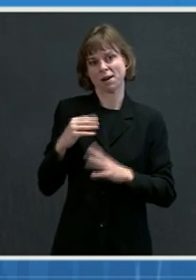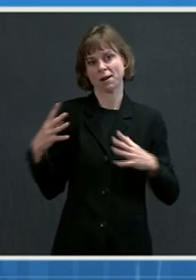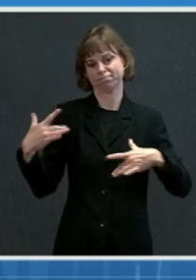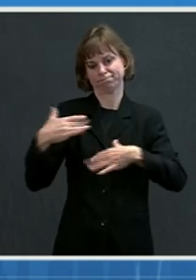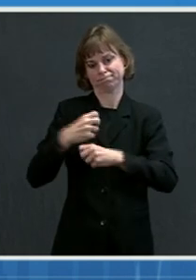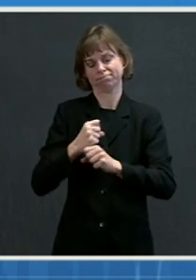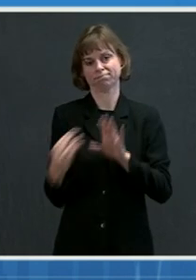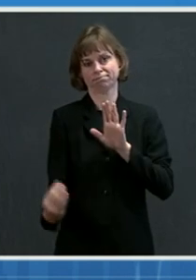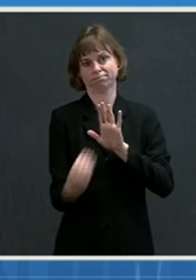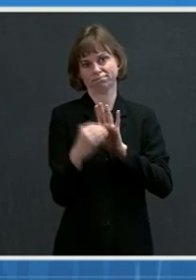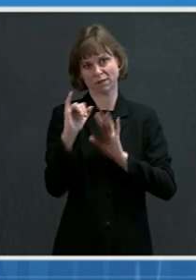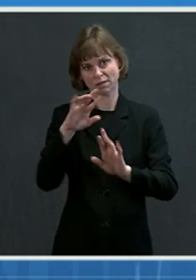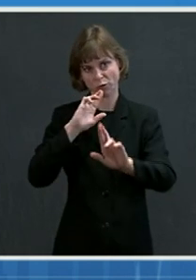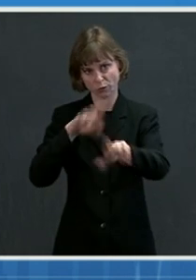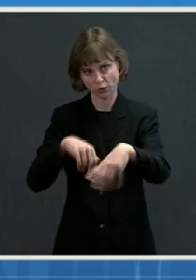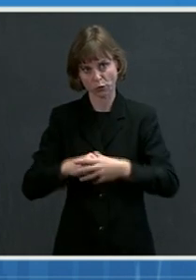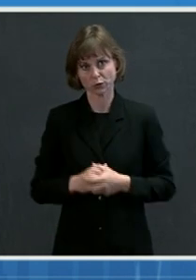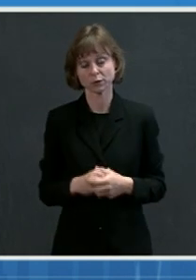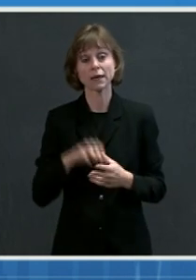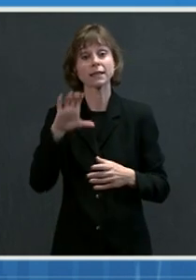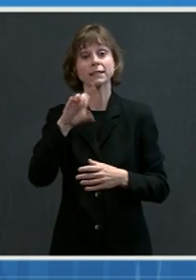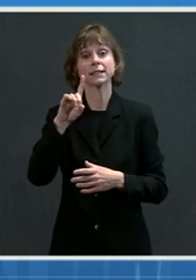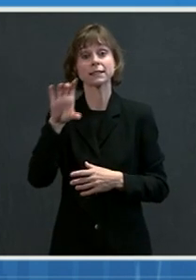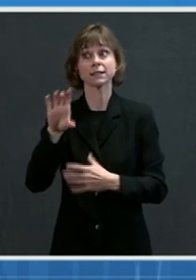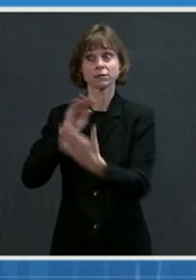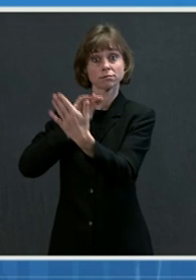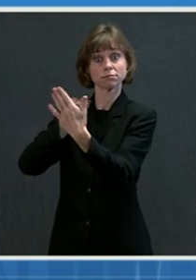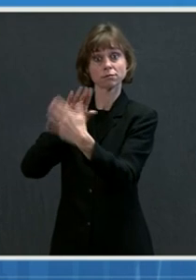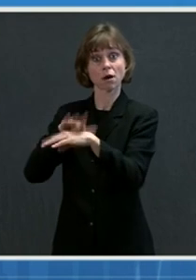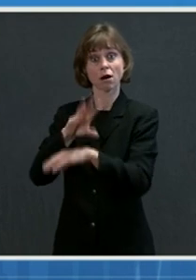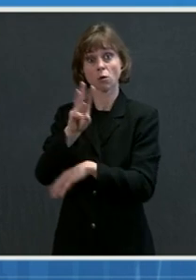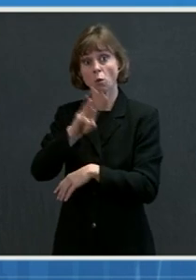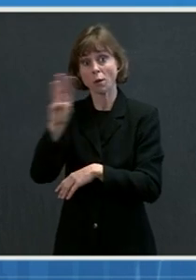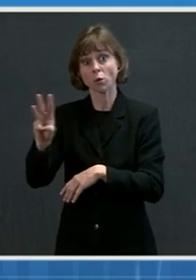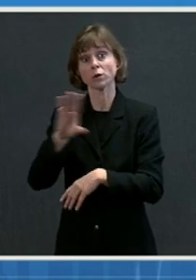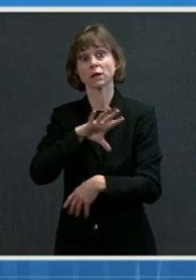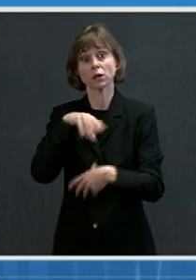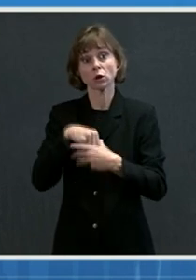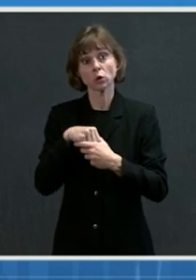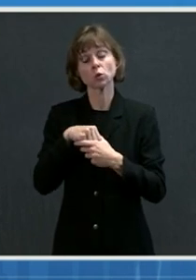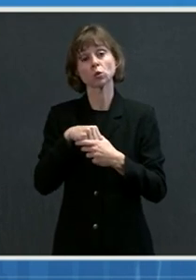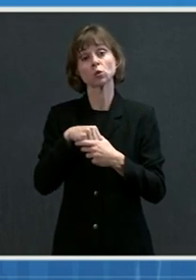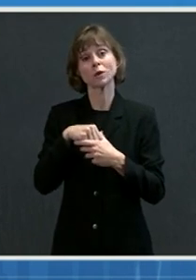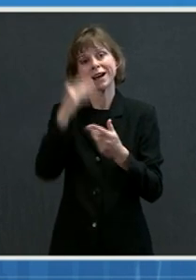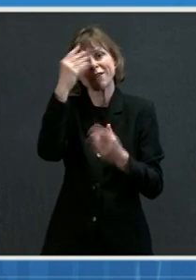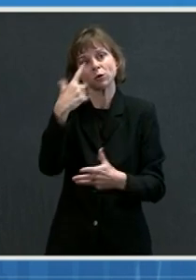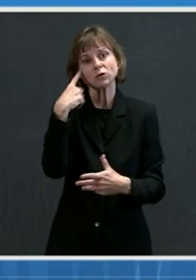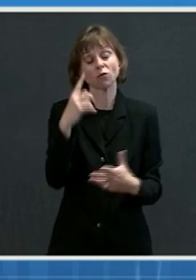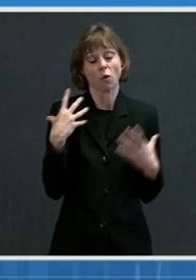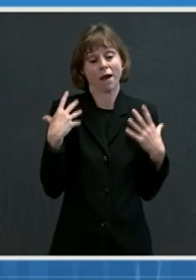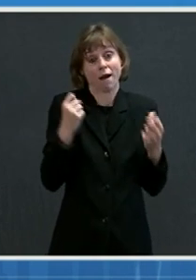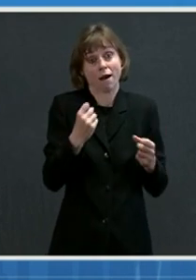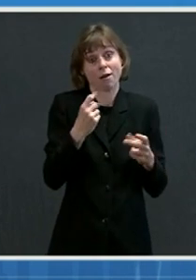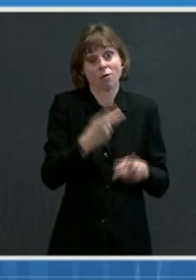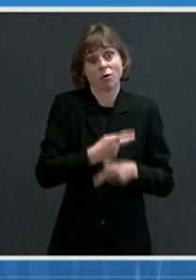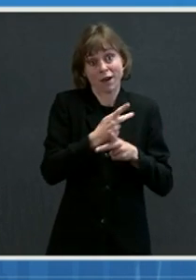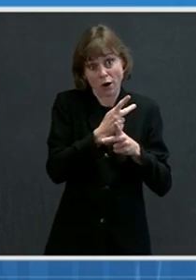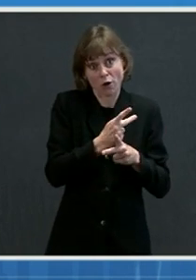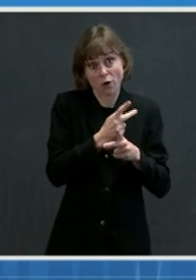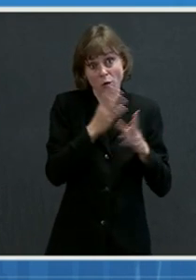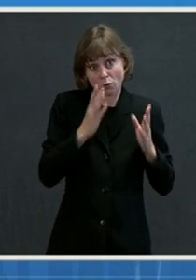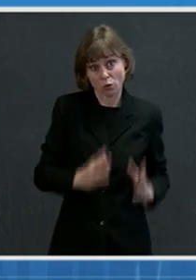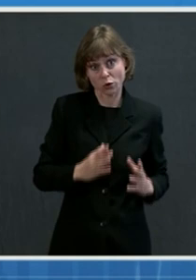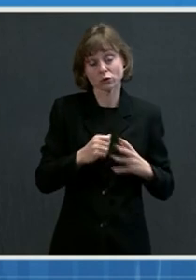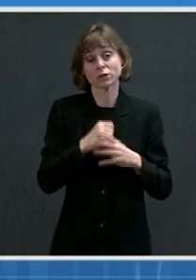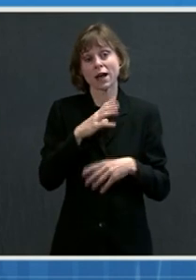has now also updated its website to provide easy-to-find information for both healthcare providers and the public about the new Johnson &